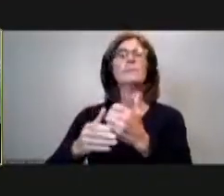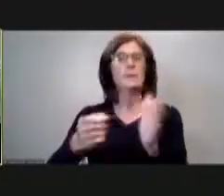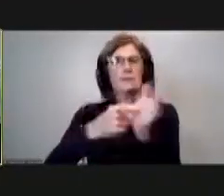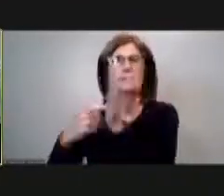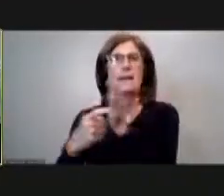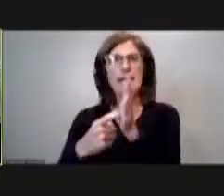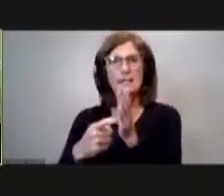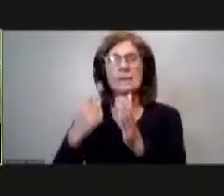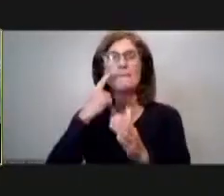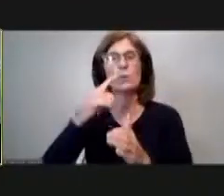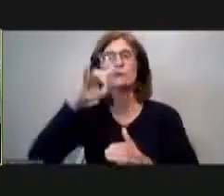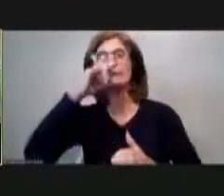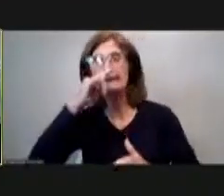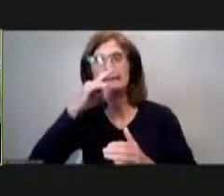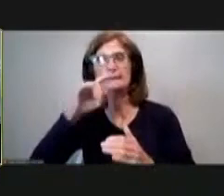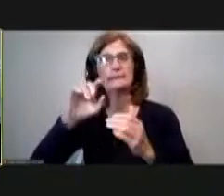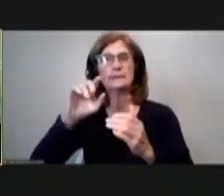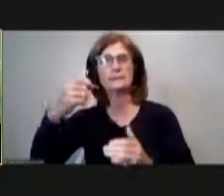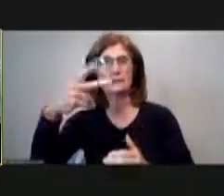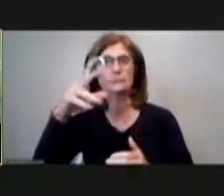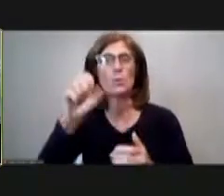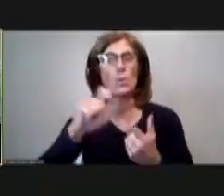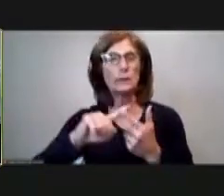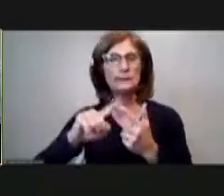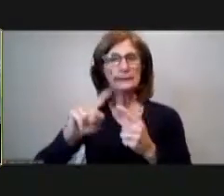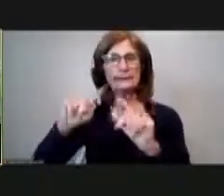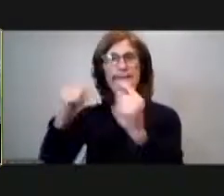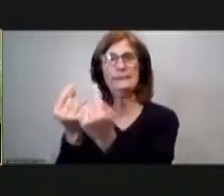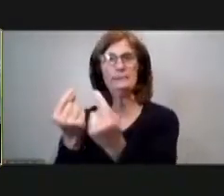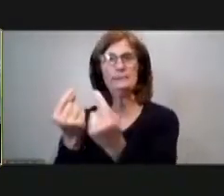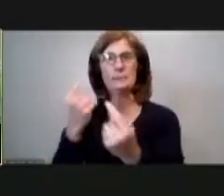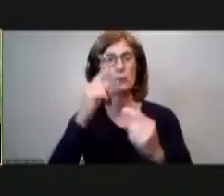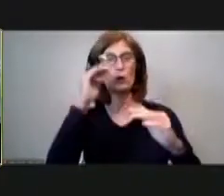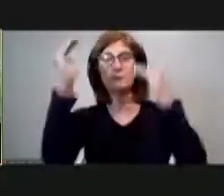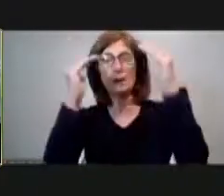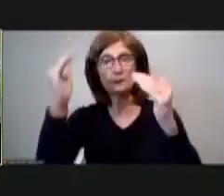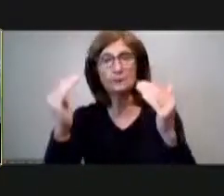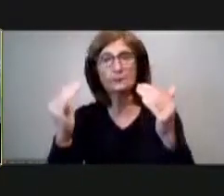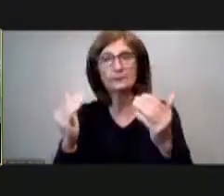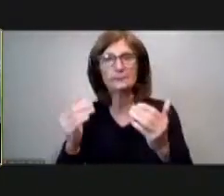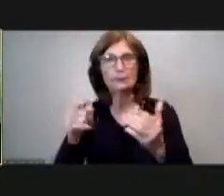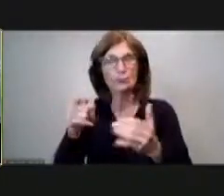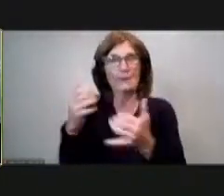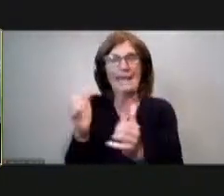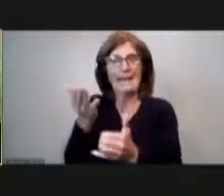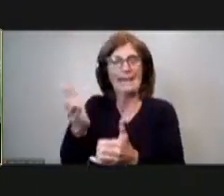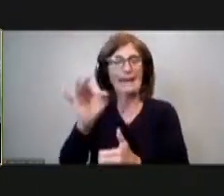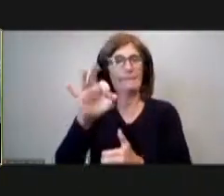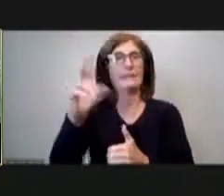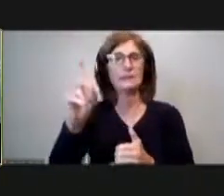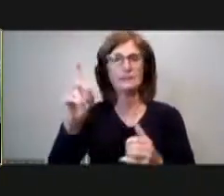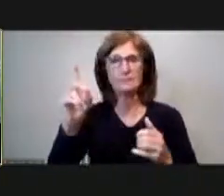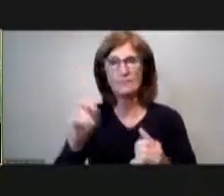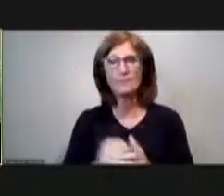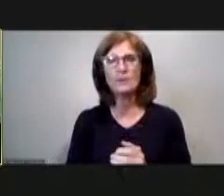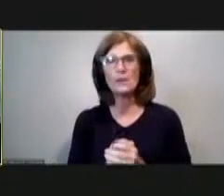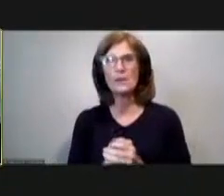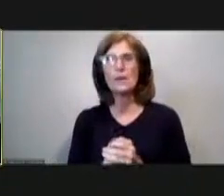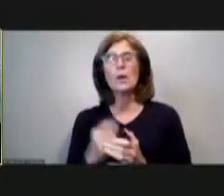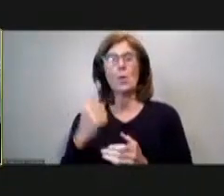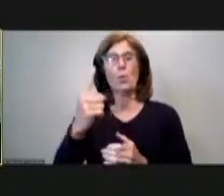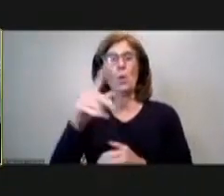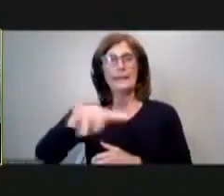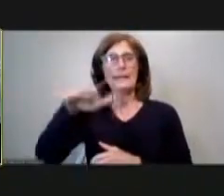for for kids sports athletic teams and for adult sports um there's an unused